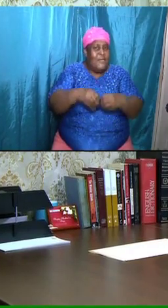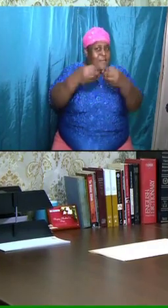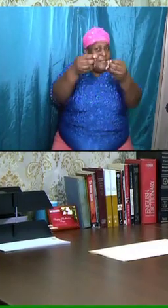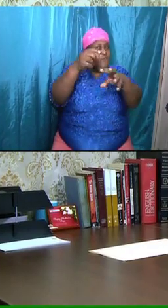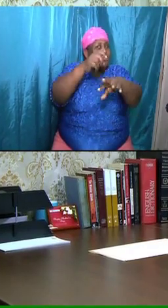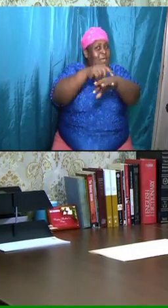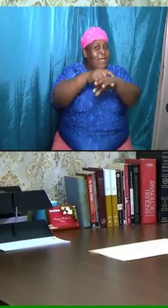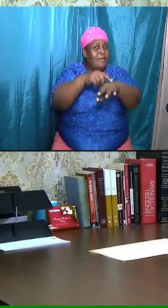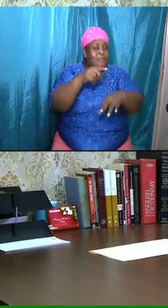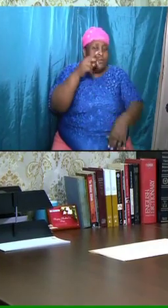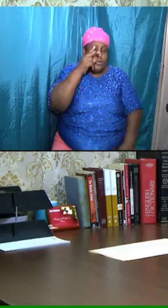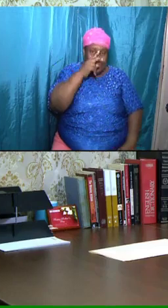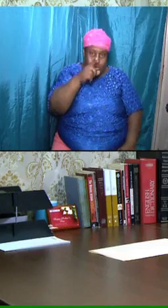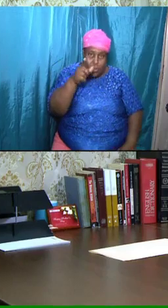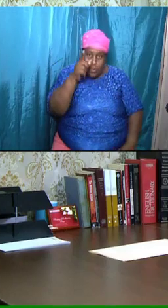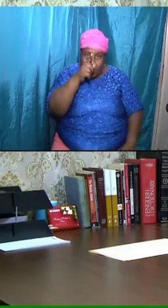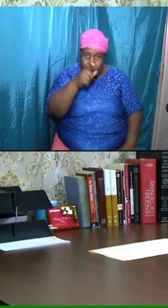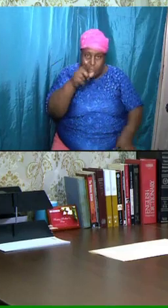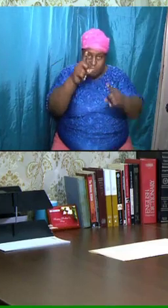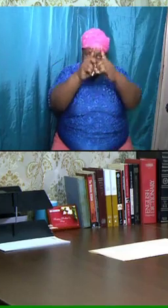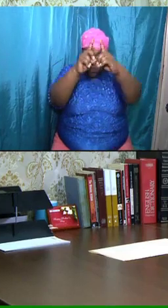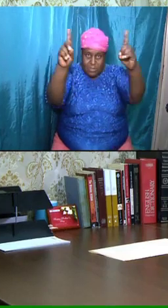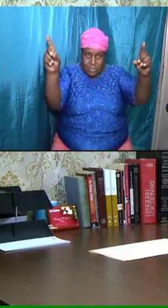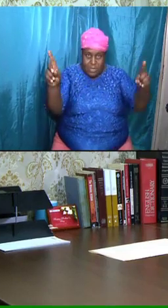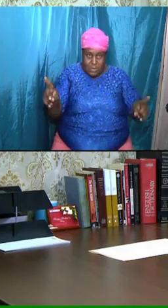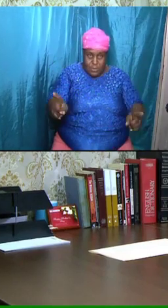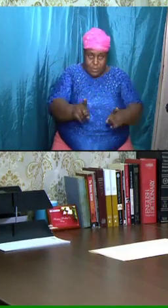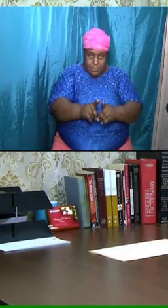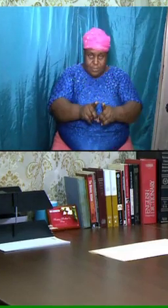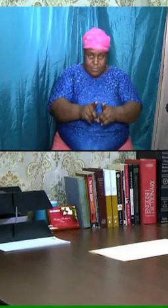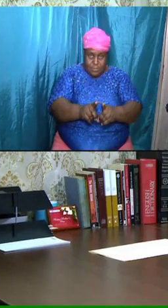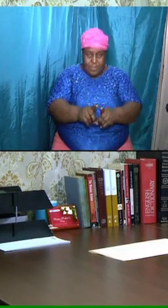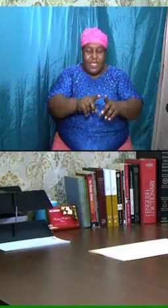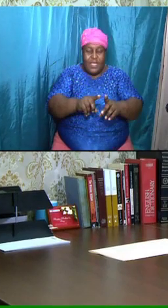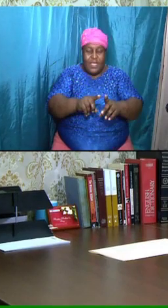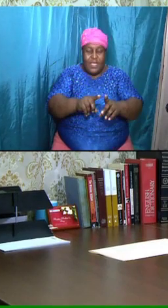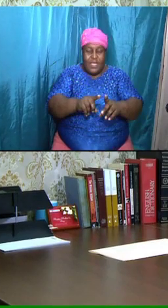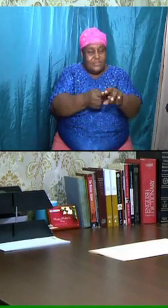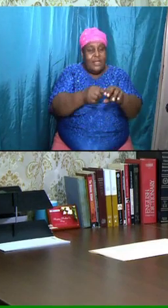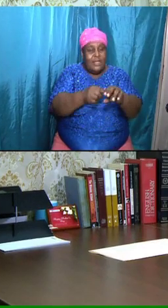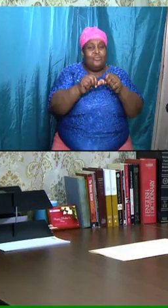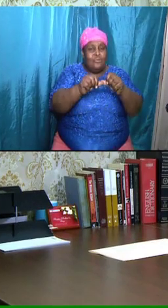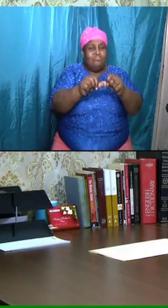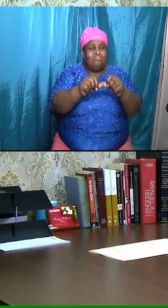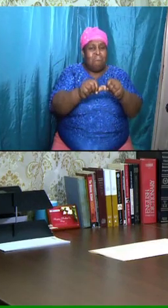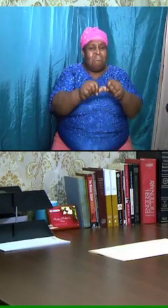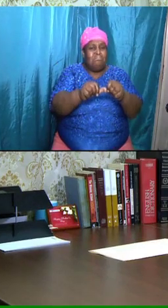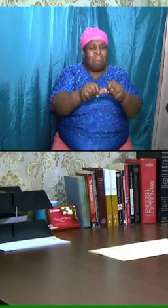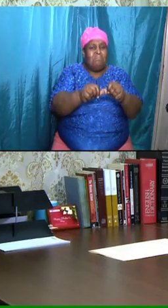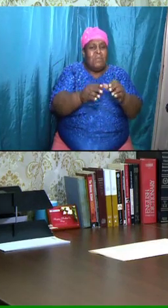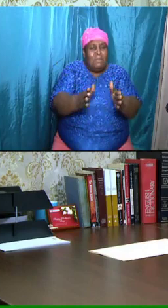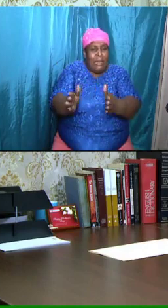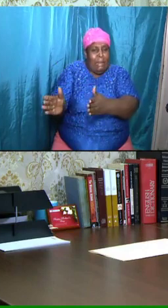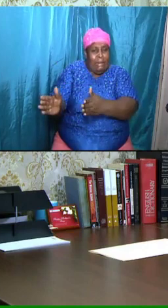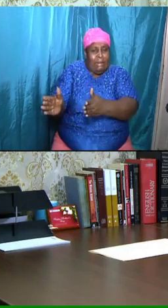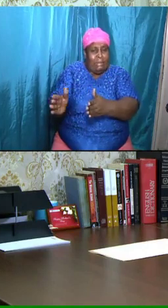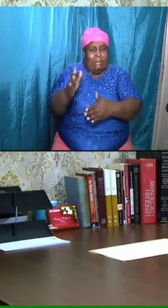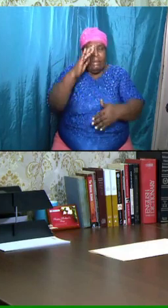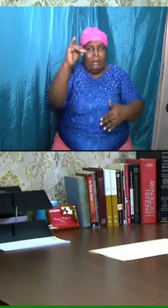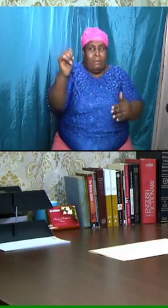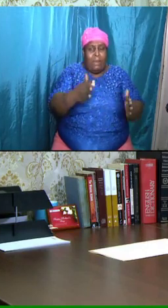And then I am going to start to go through event by event. And